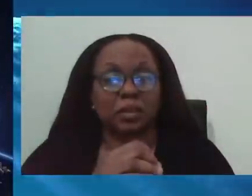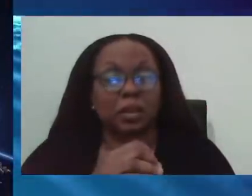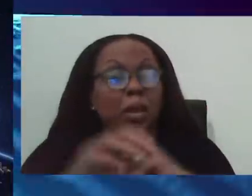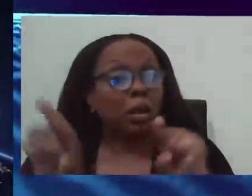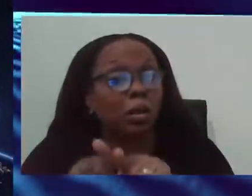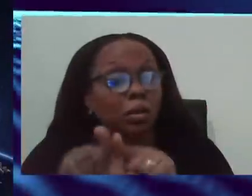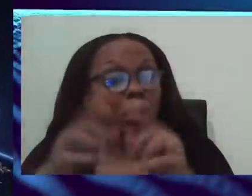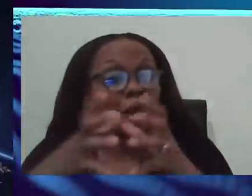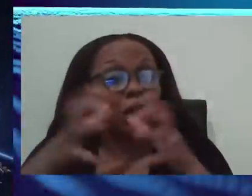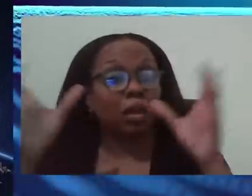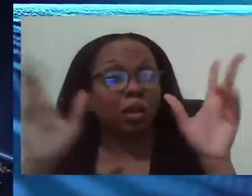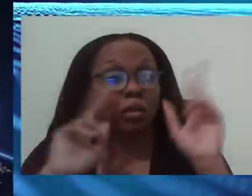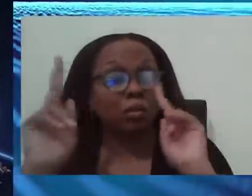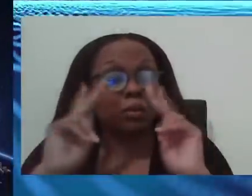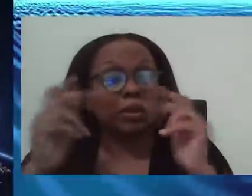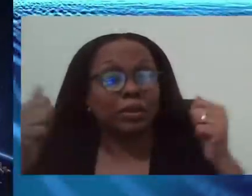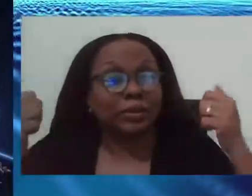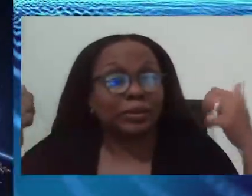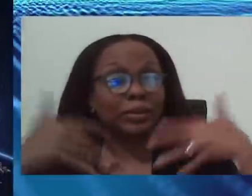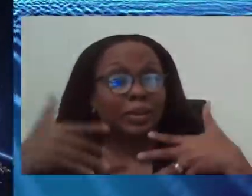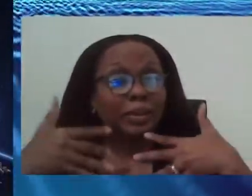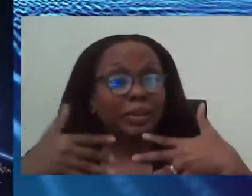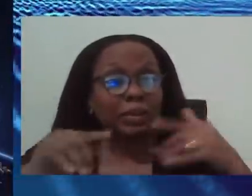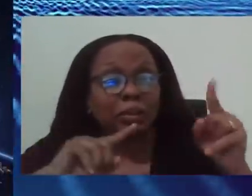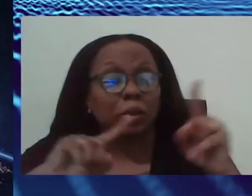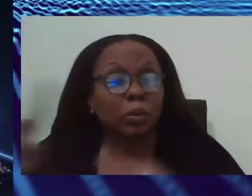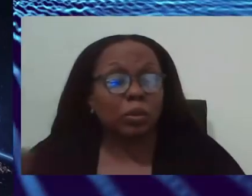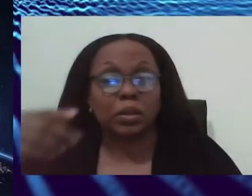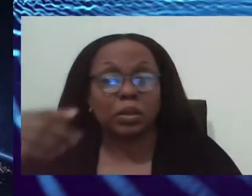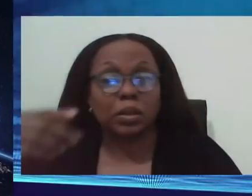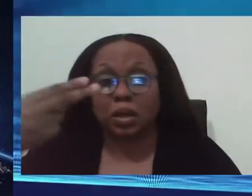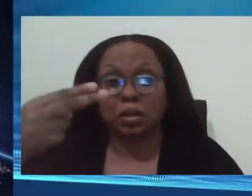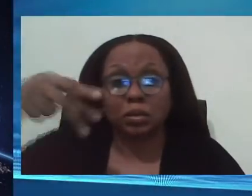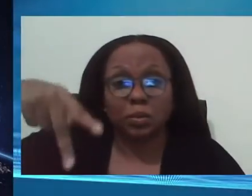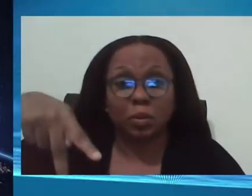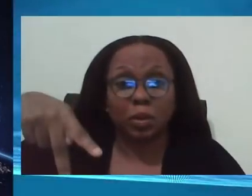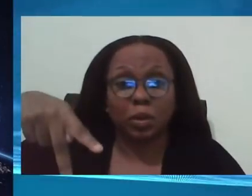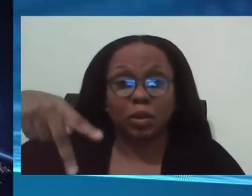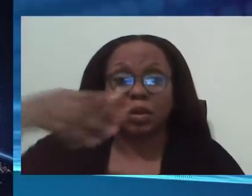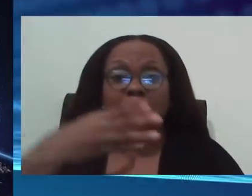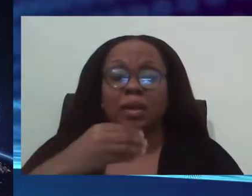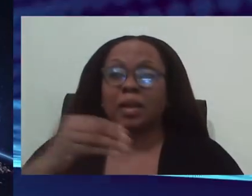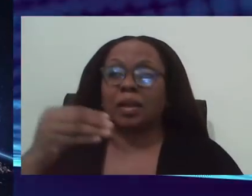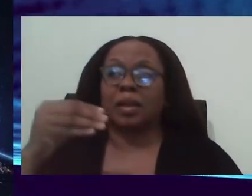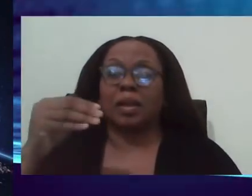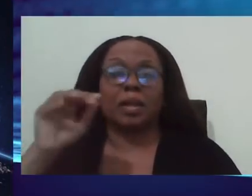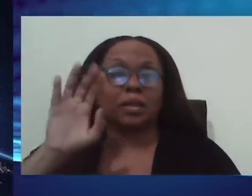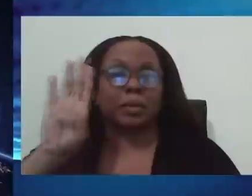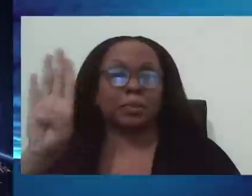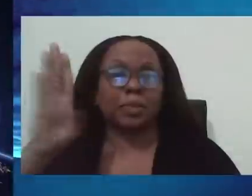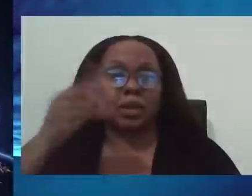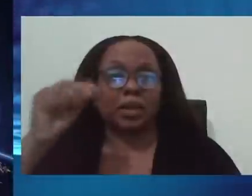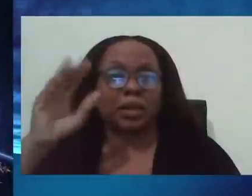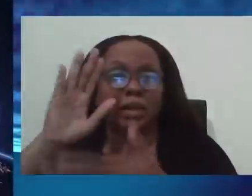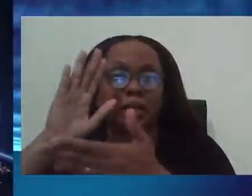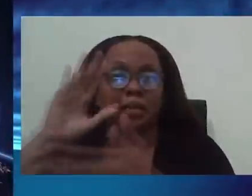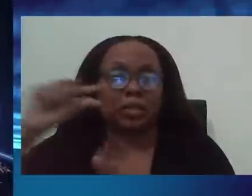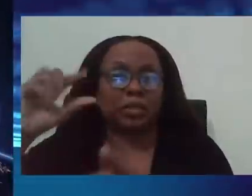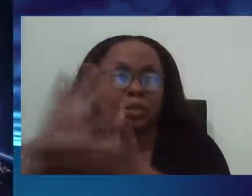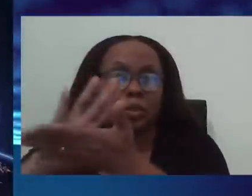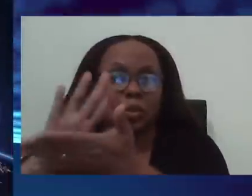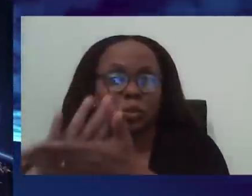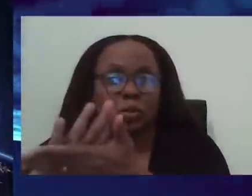to go to Harrison Point or Black Mongola based upon some of the videos that we've seen in circulation. I want to reassure you